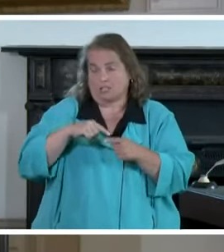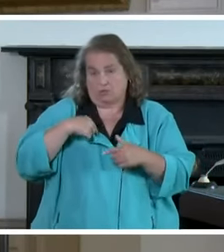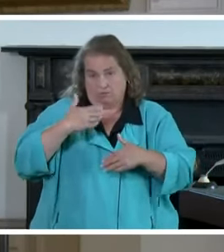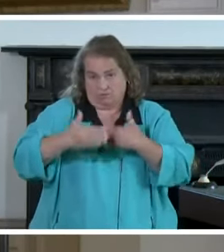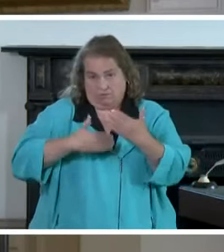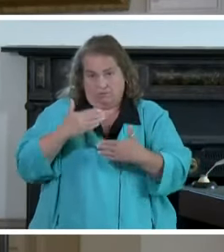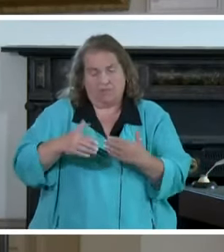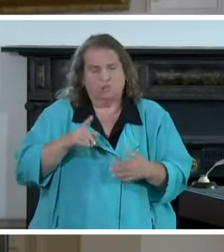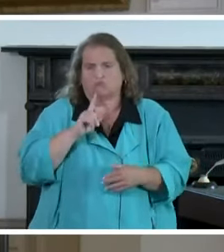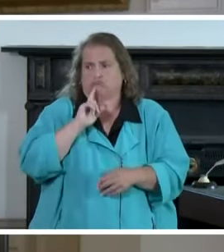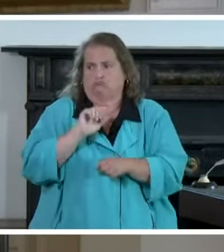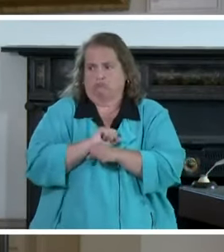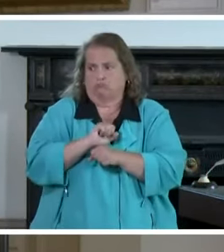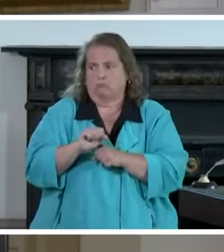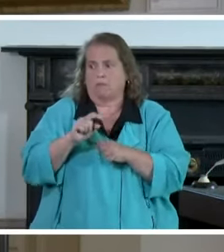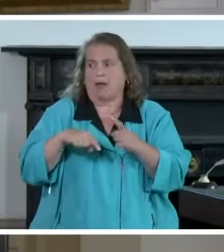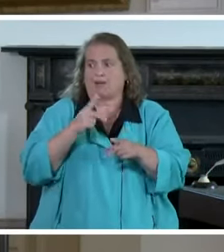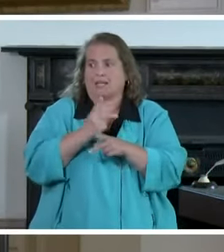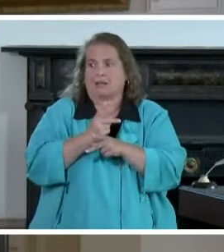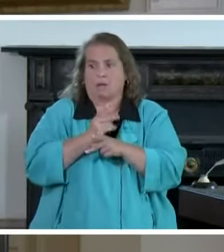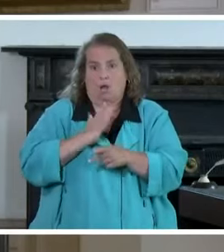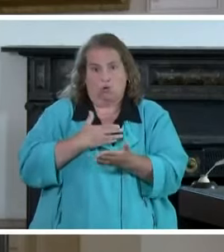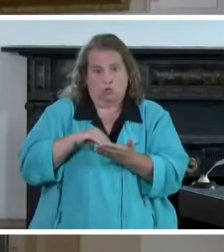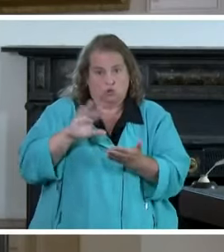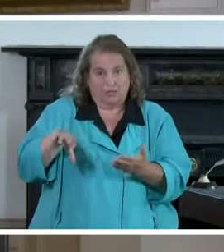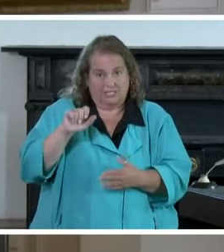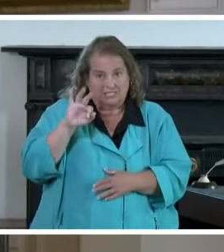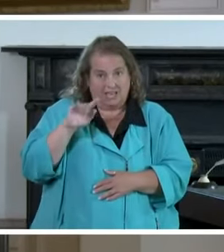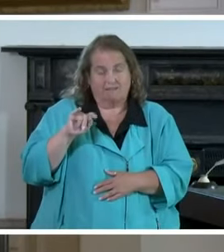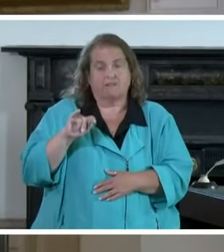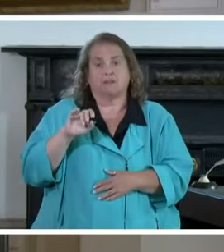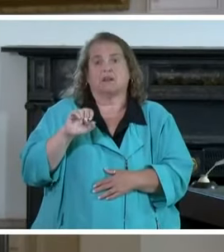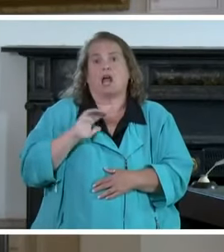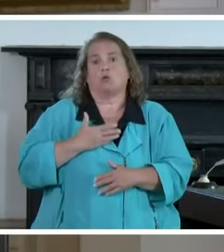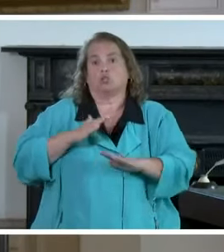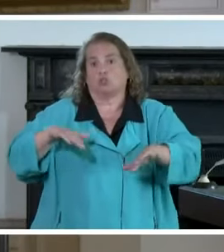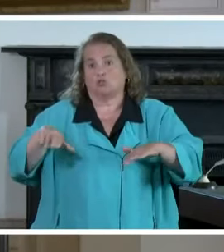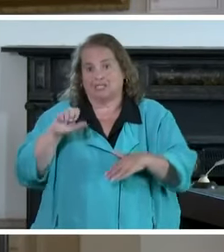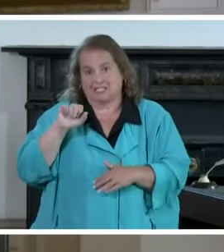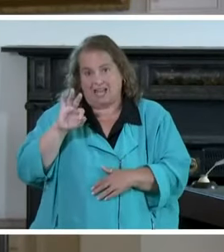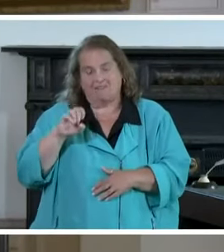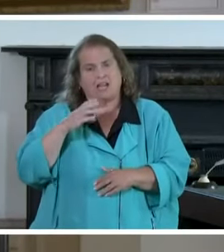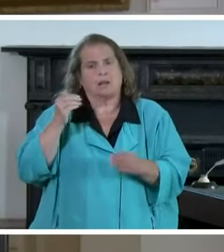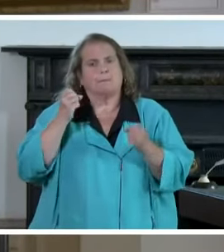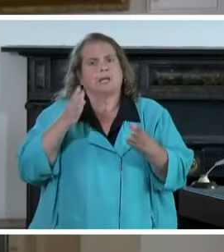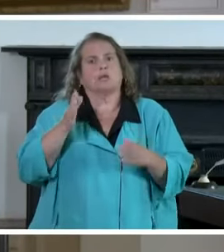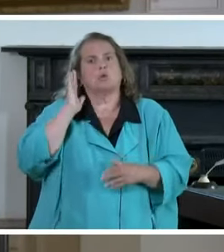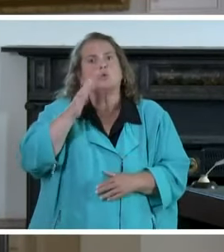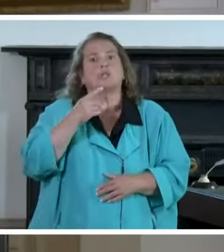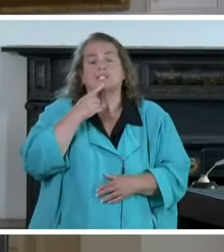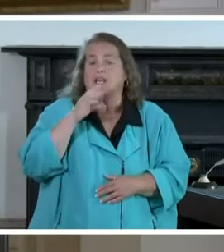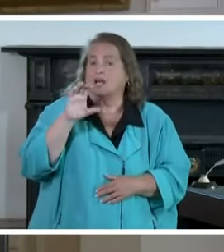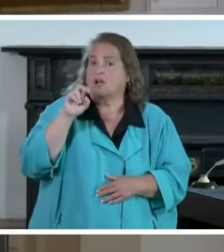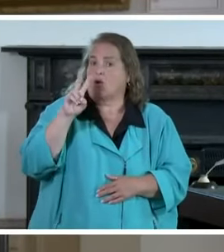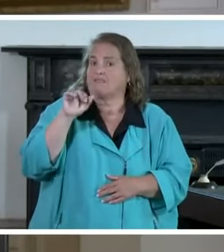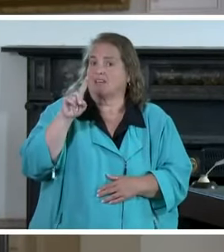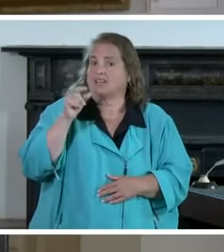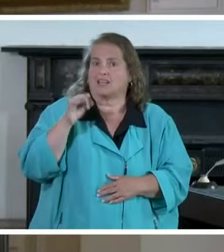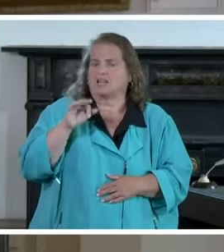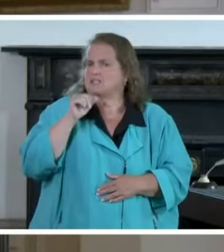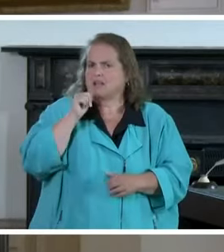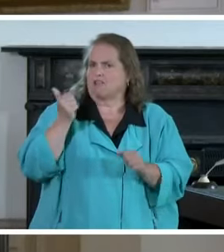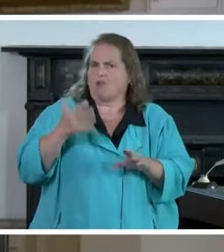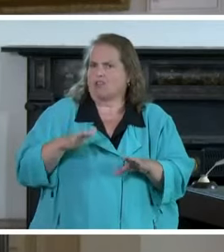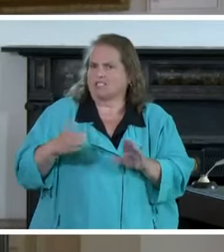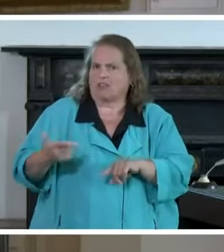this is certainly about keeping our students safe, certainly about keeping our children safe. Uh, and many would say, well, COVID-19 doesn't cause